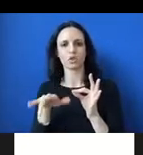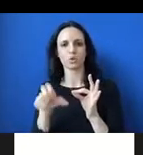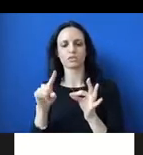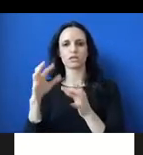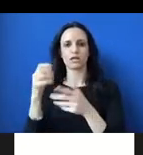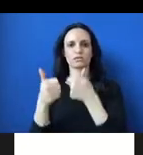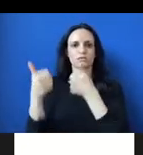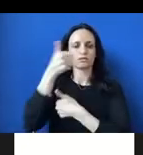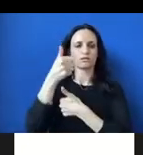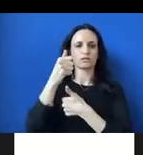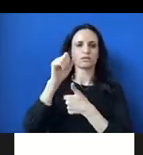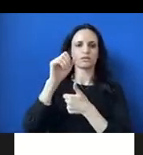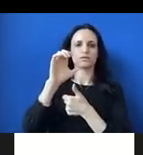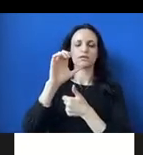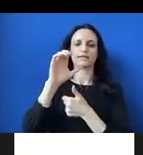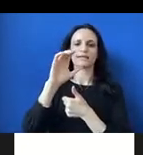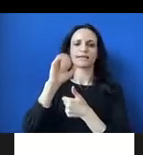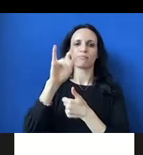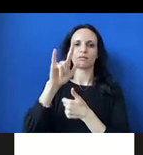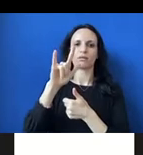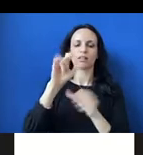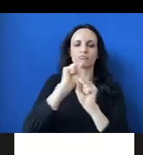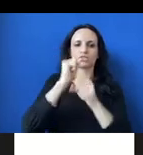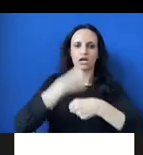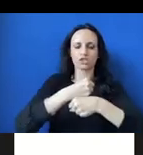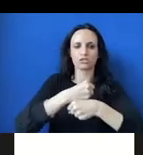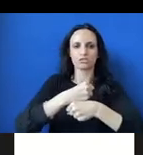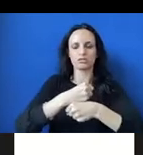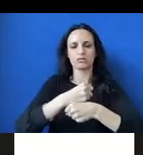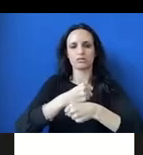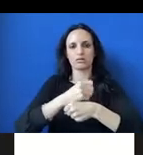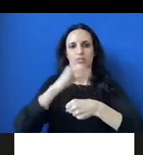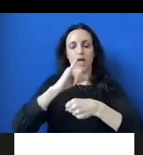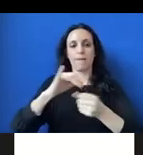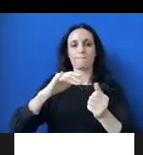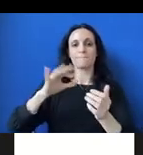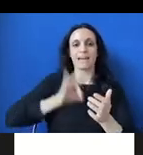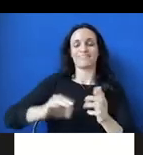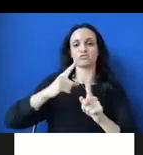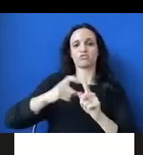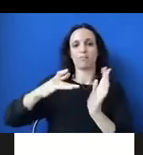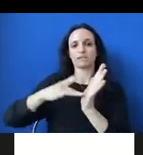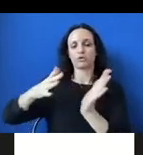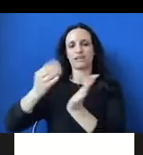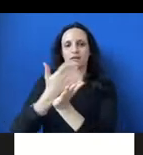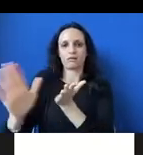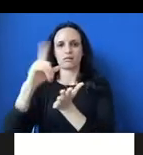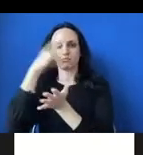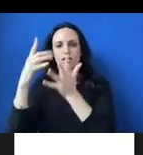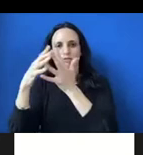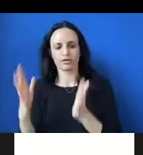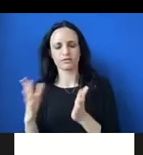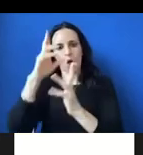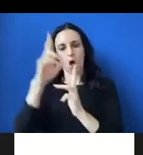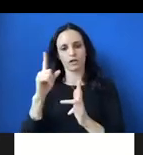production for white Americans at the expense of the livelihood of black Americans. It is one thing for me to sit here in front of you all today and talk